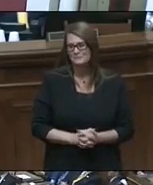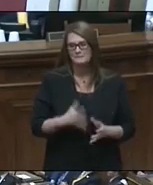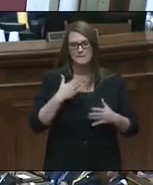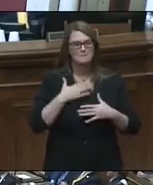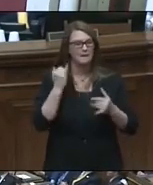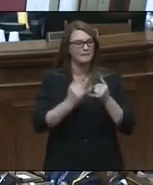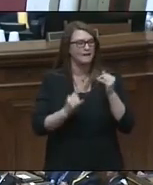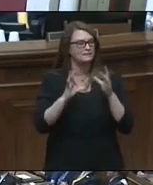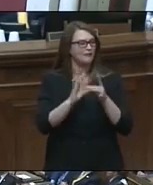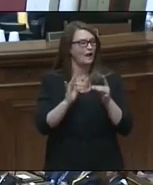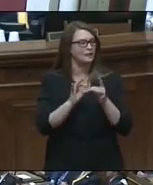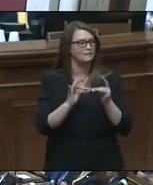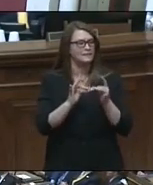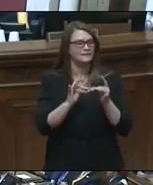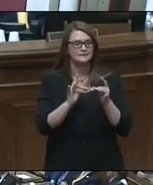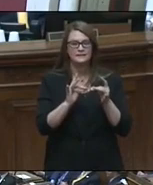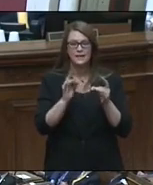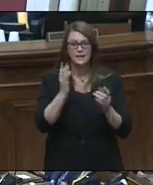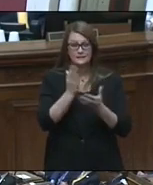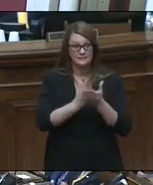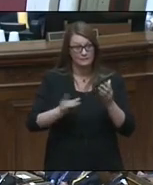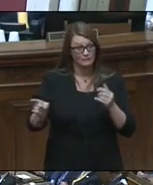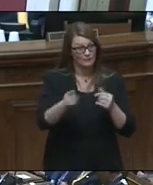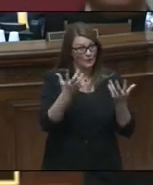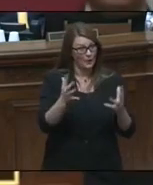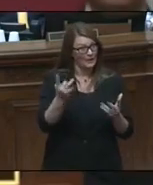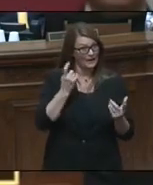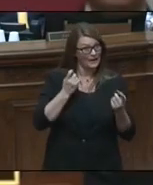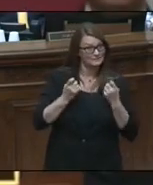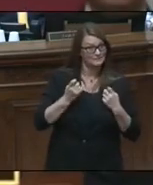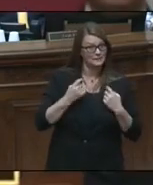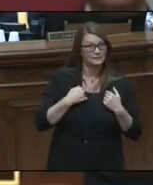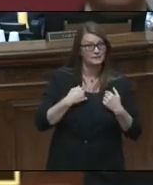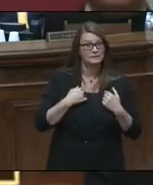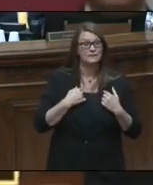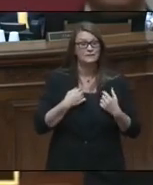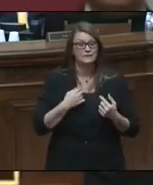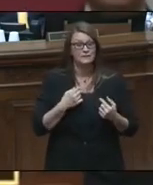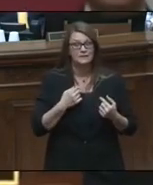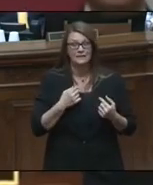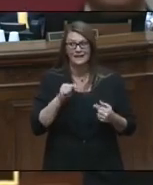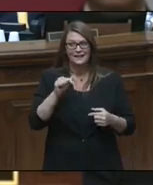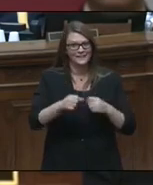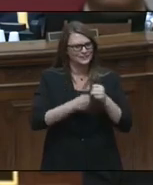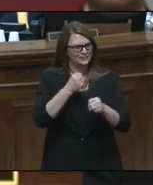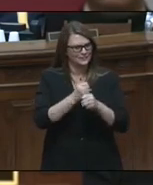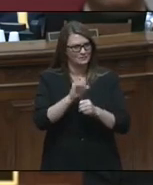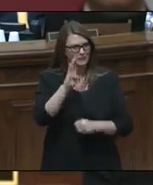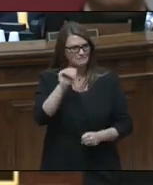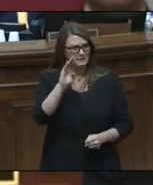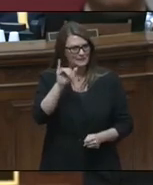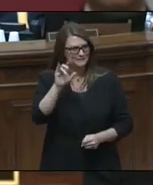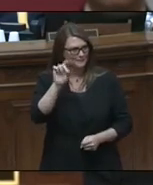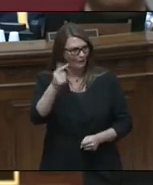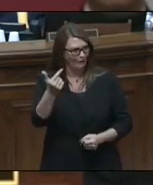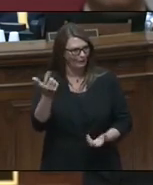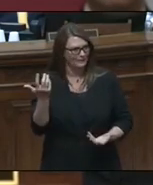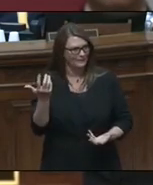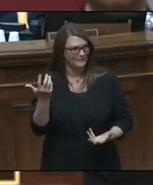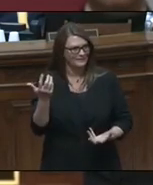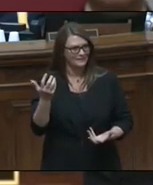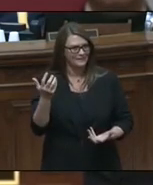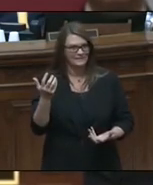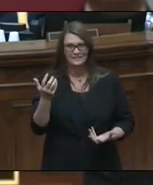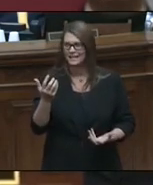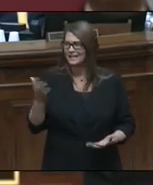I know a bunch of you have even already asked about it, but this has been the year of baby dog, hasn't it? And so